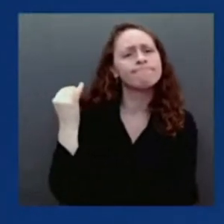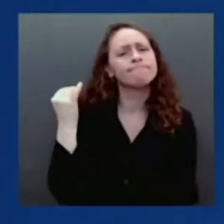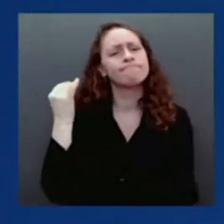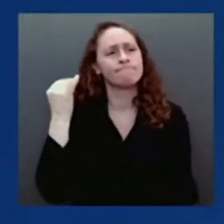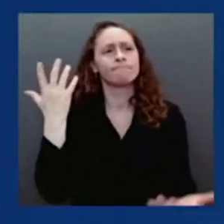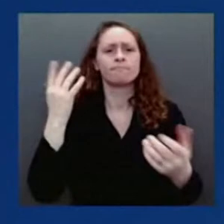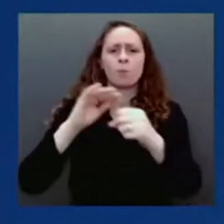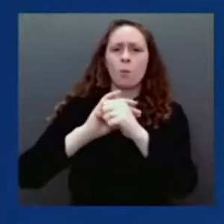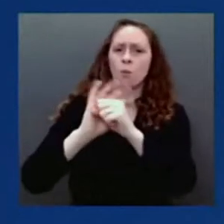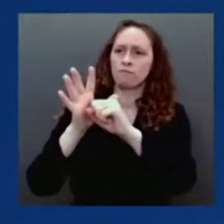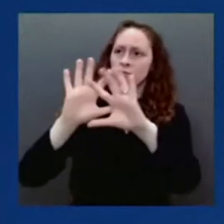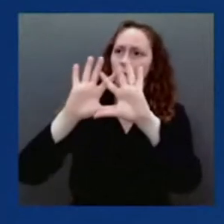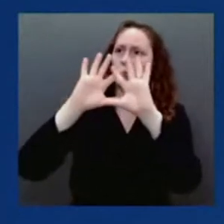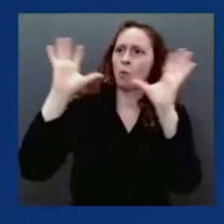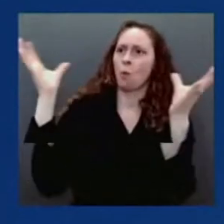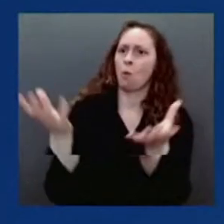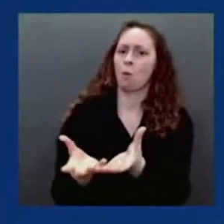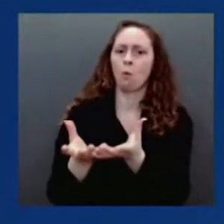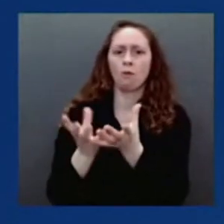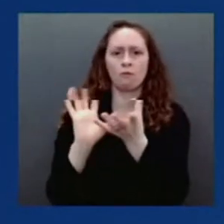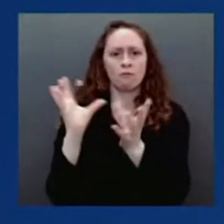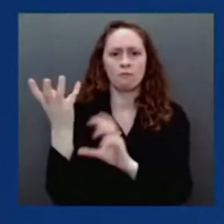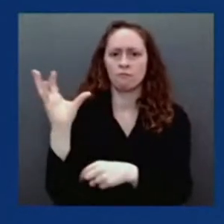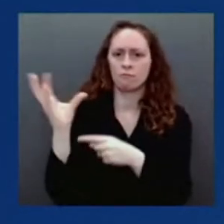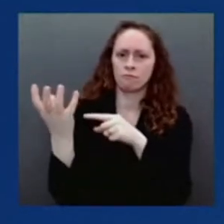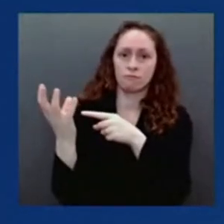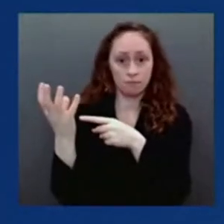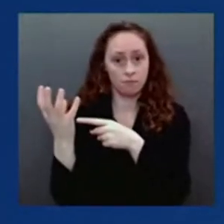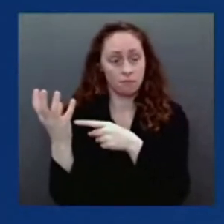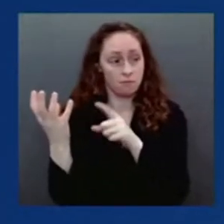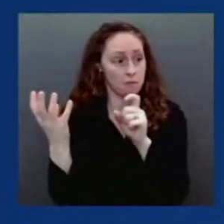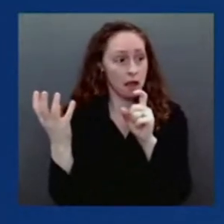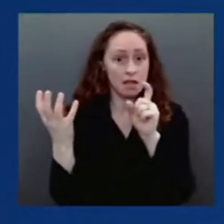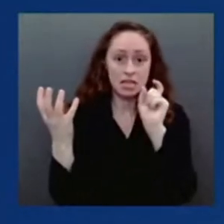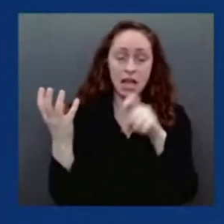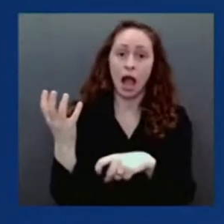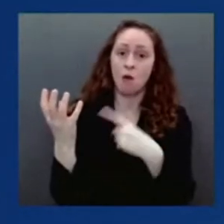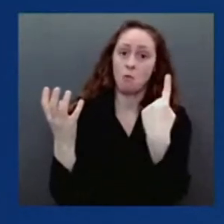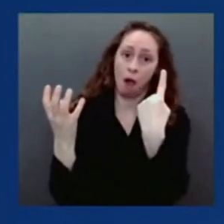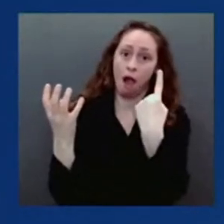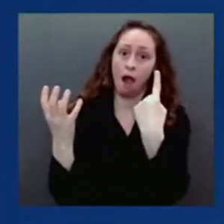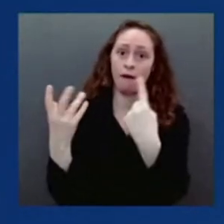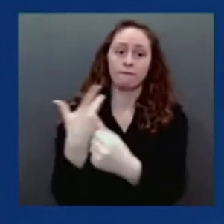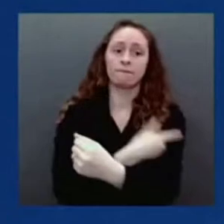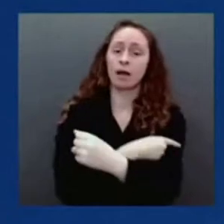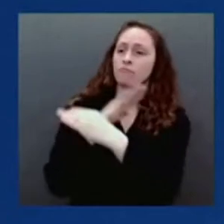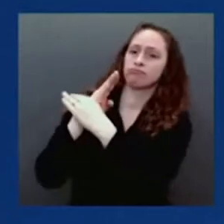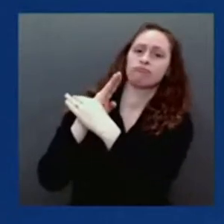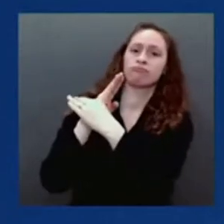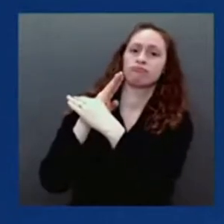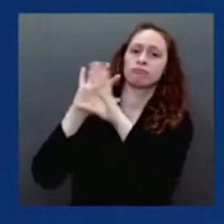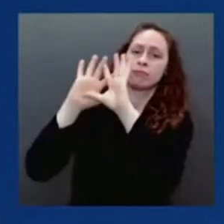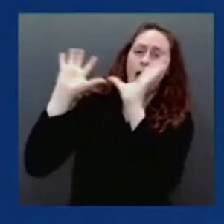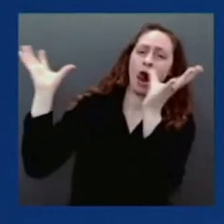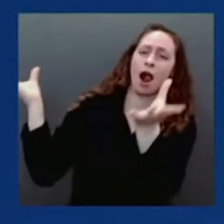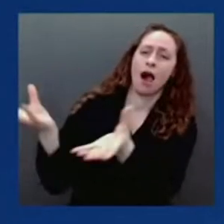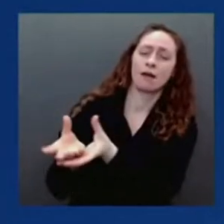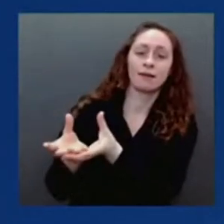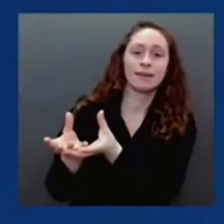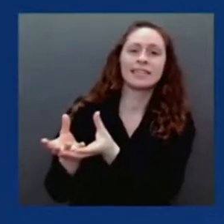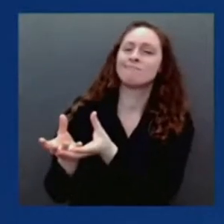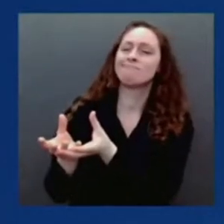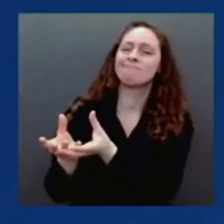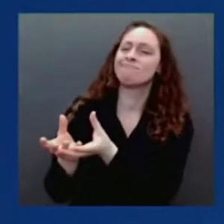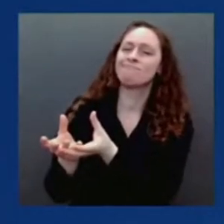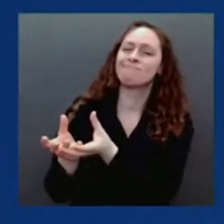going to get a pan-coronavirus for all of them. But we can focus in on some of the subsets, particularly the SARS